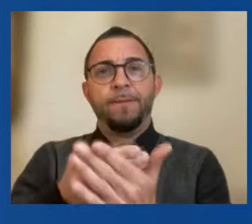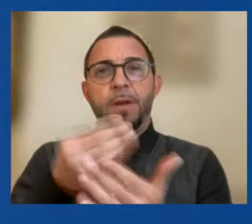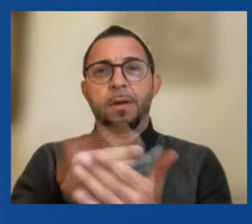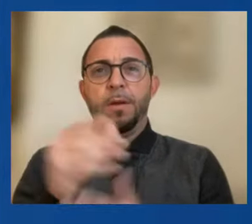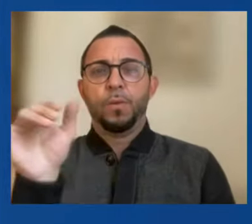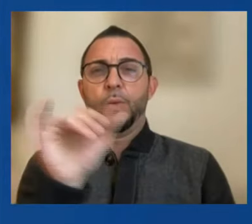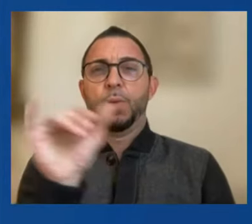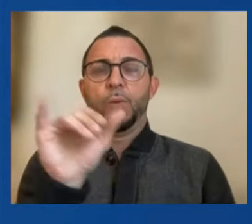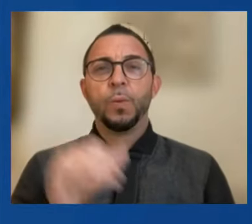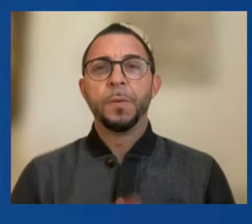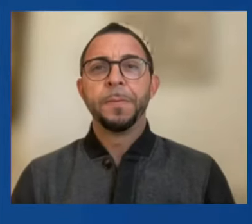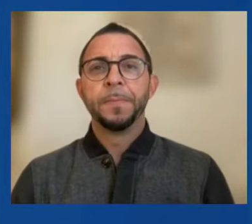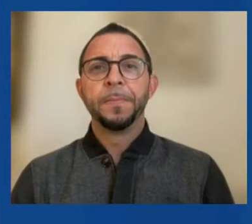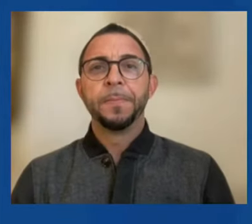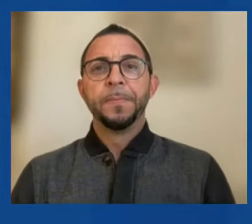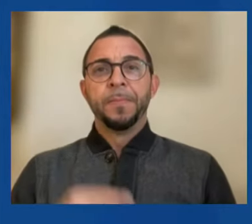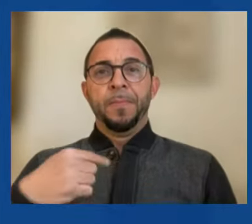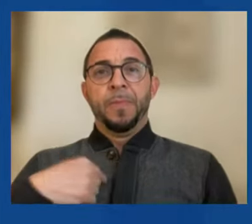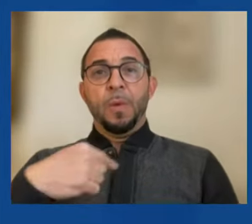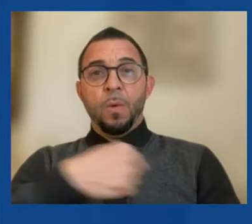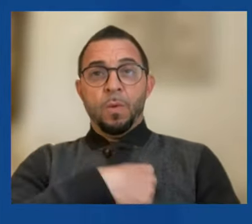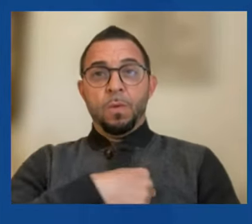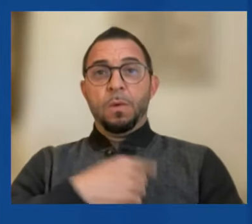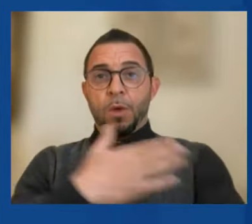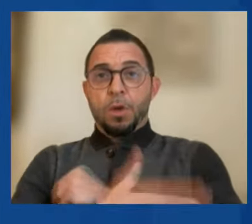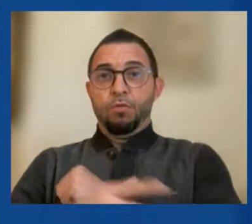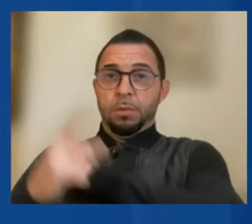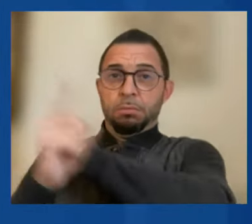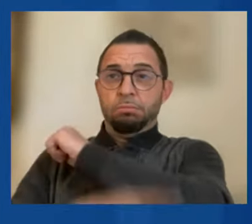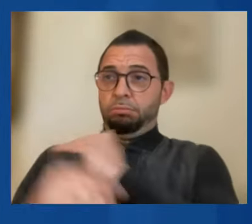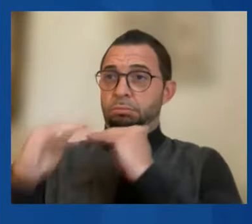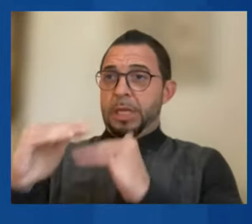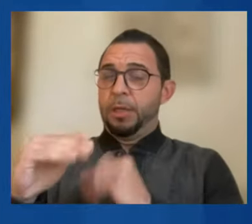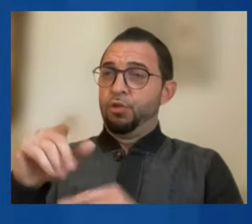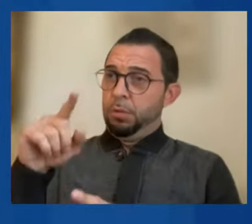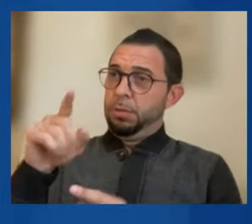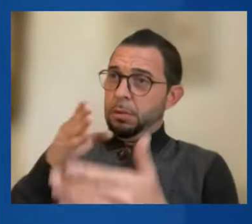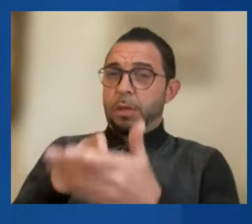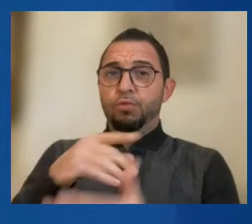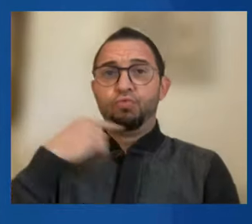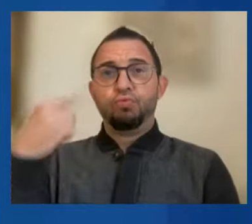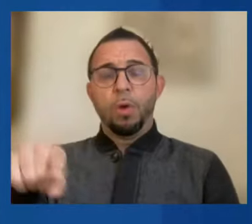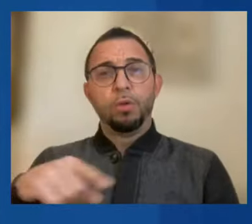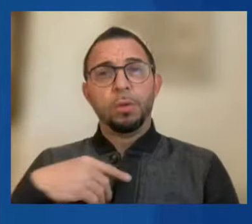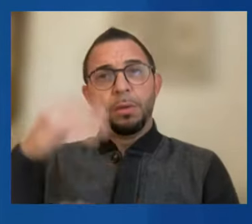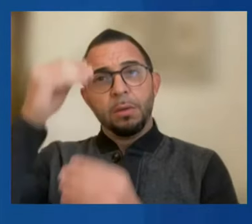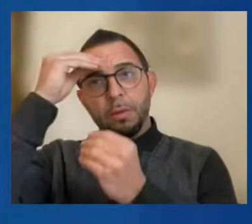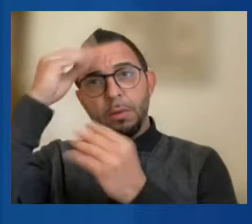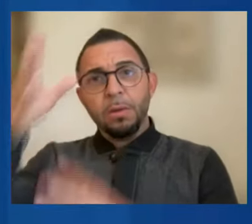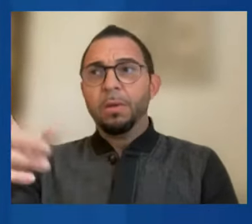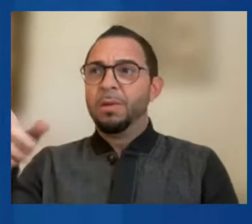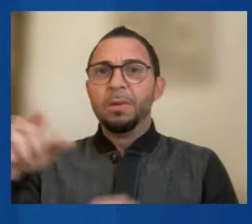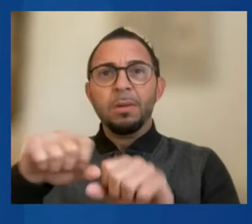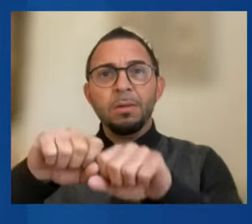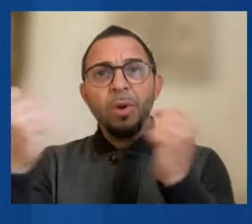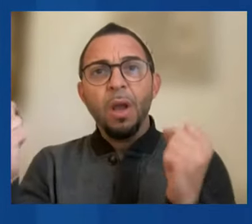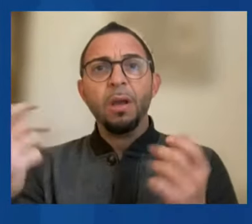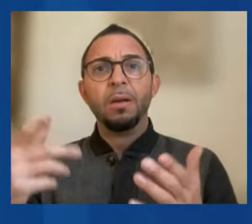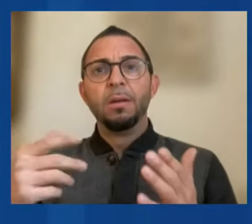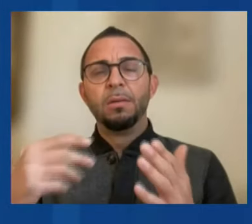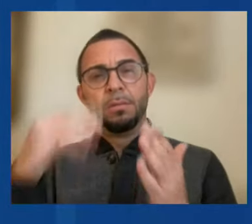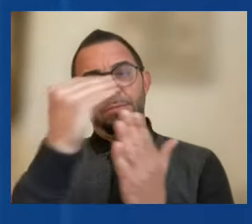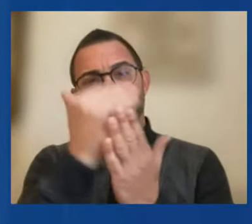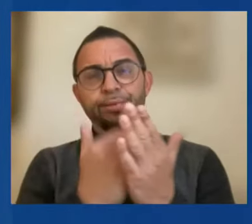sanctioning countries, are saying to Russia that having flaunted the rules, norms, and